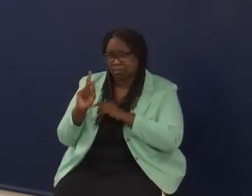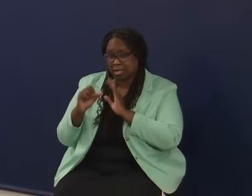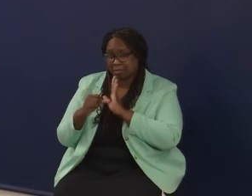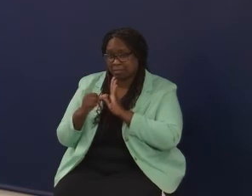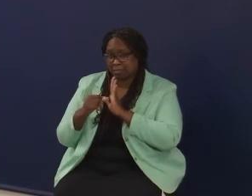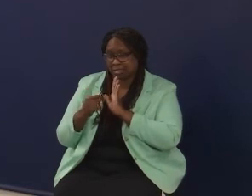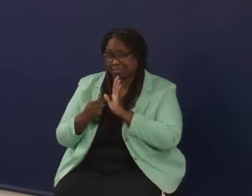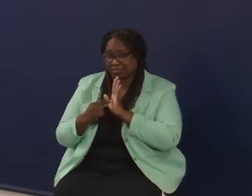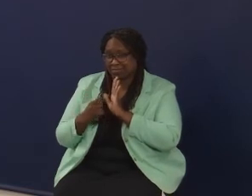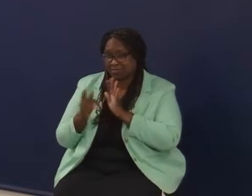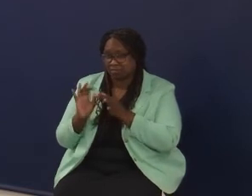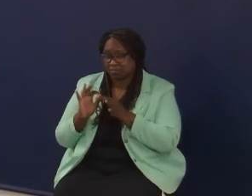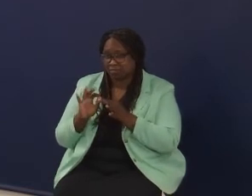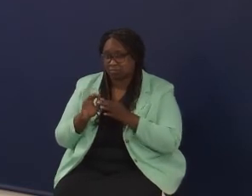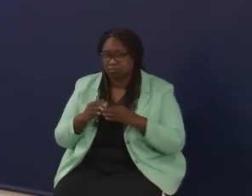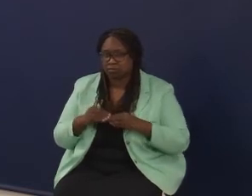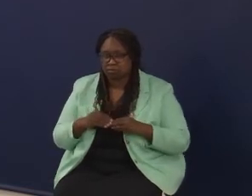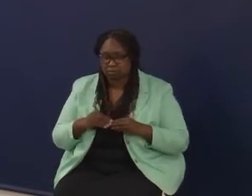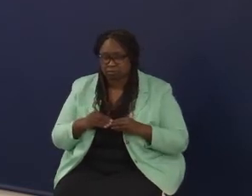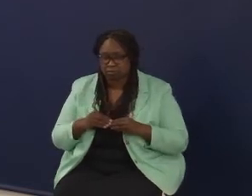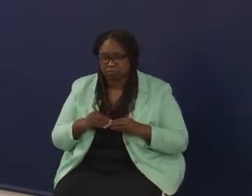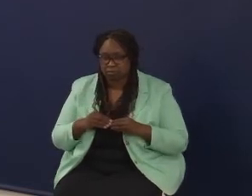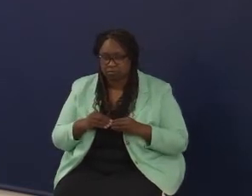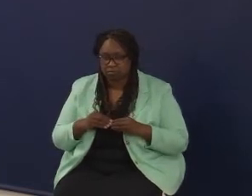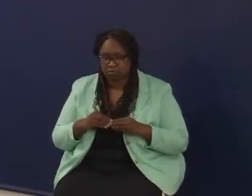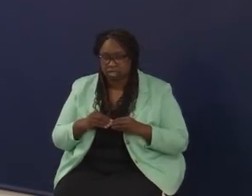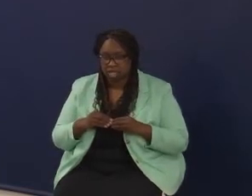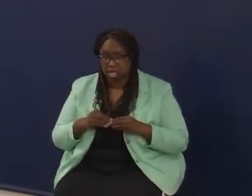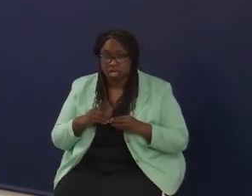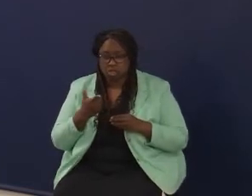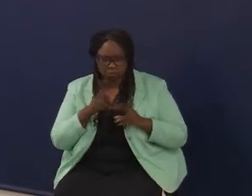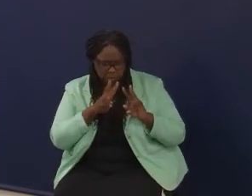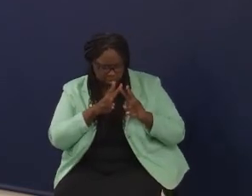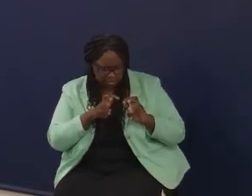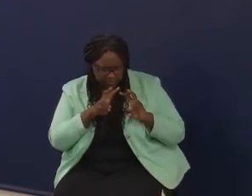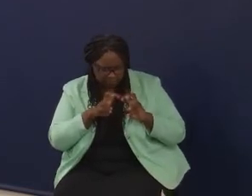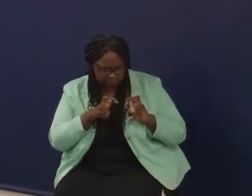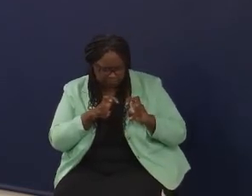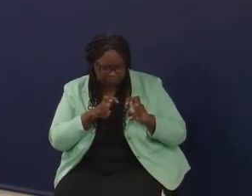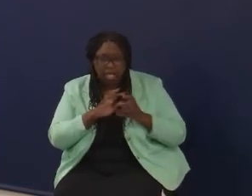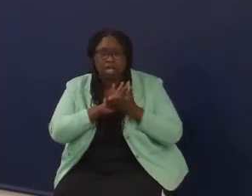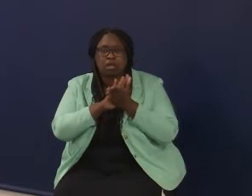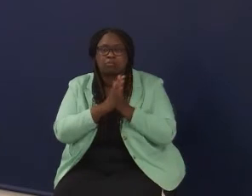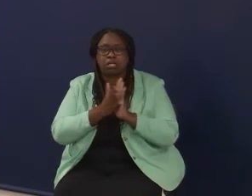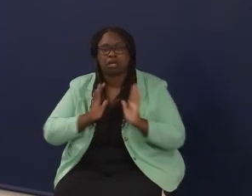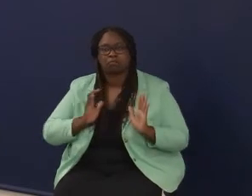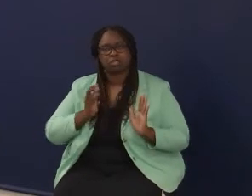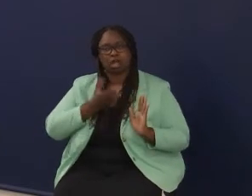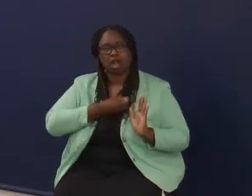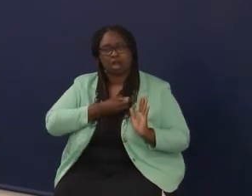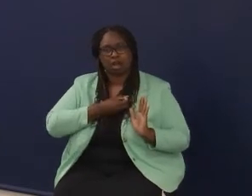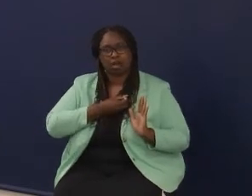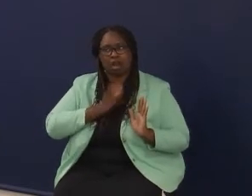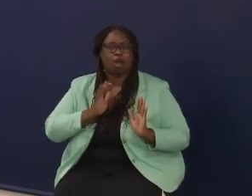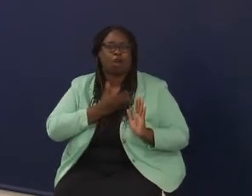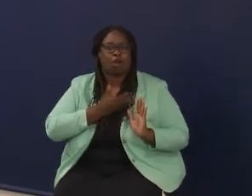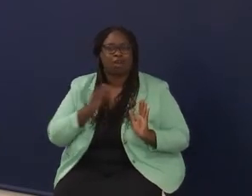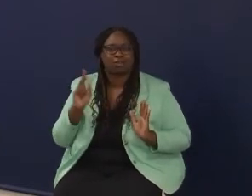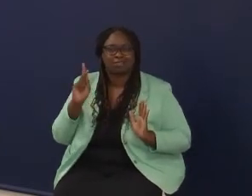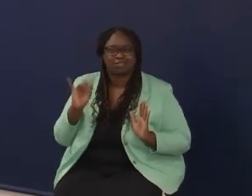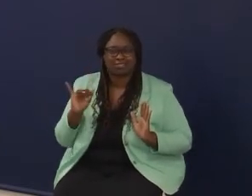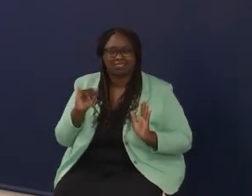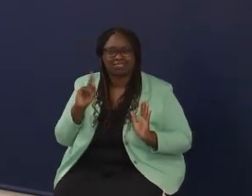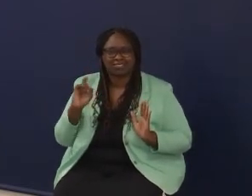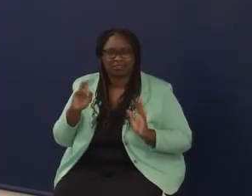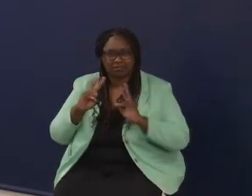that, to me, ultimately becomes our style of assessment in the state of Kentucky, that we're going to be successful to